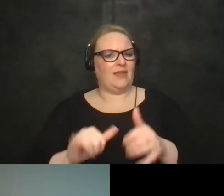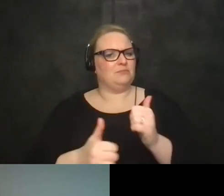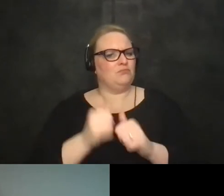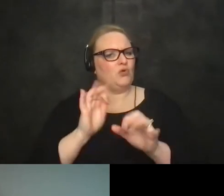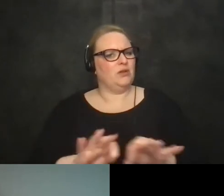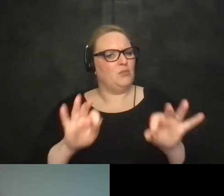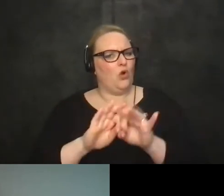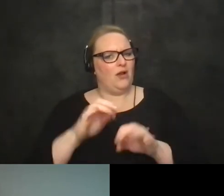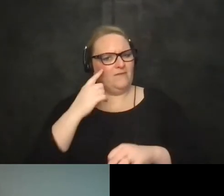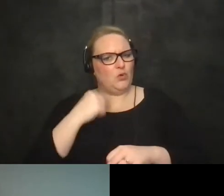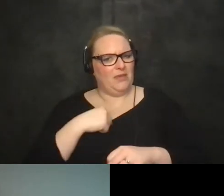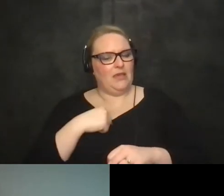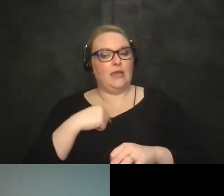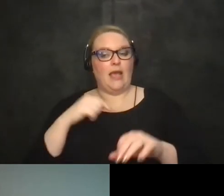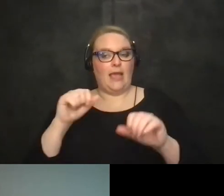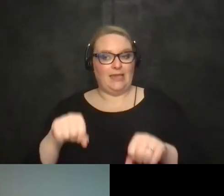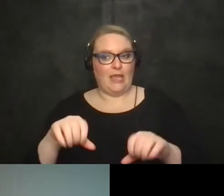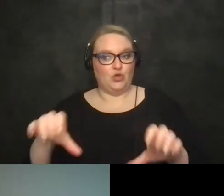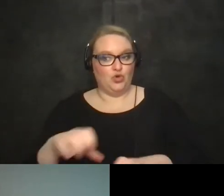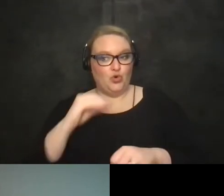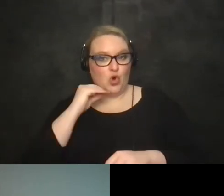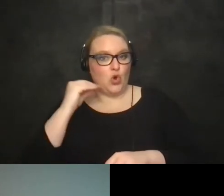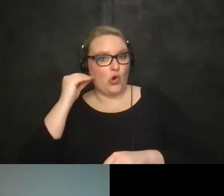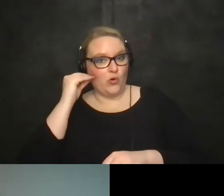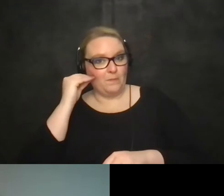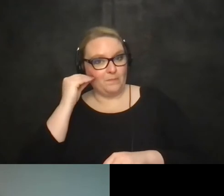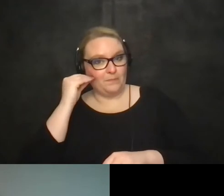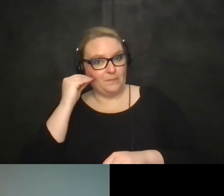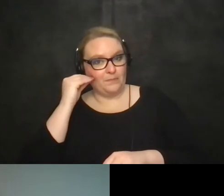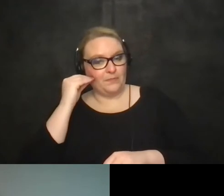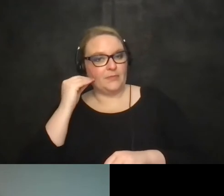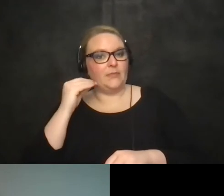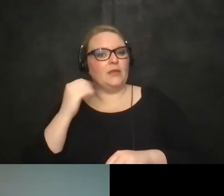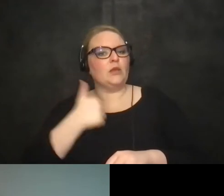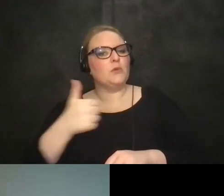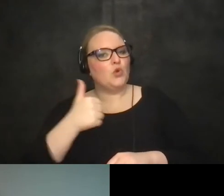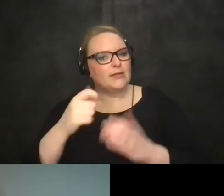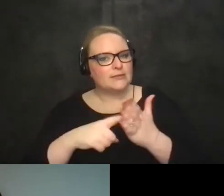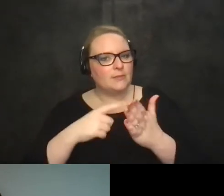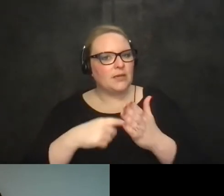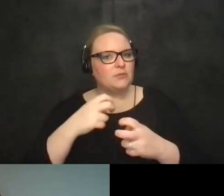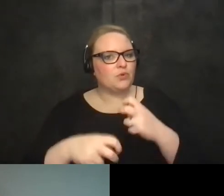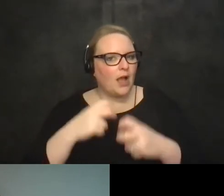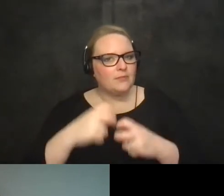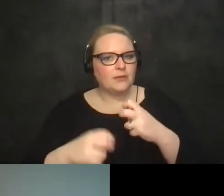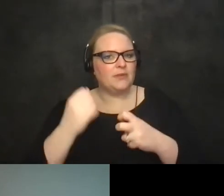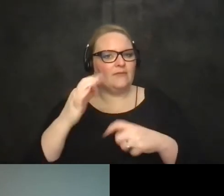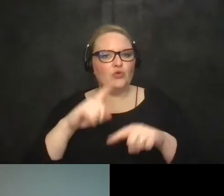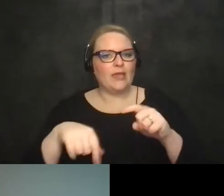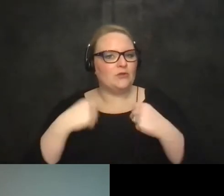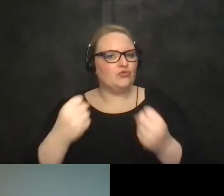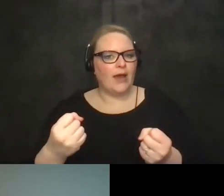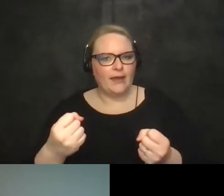that i've been able to do things from home um commuting is sometimes an issue um without being able to drive